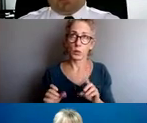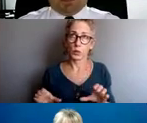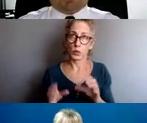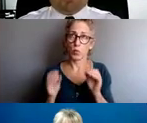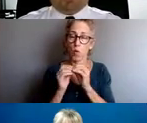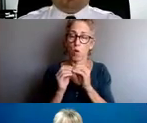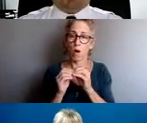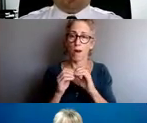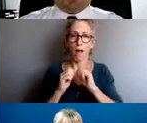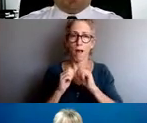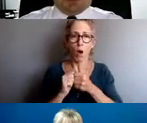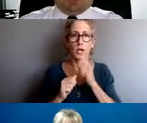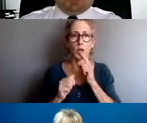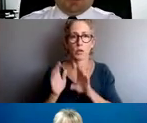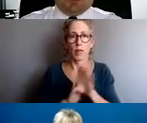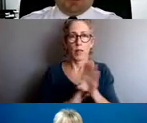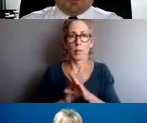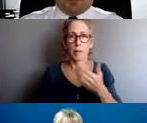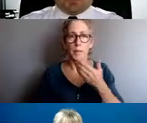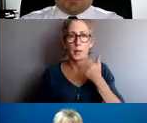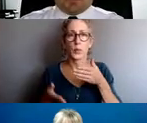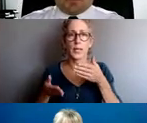receiving and documenting complaints and misconduct?